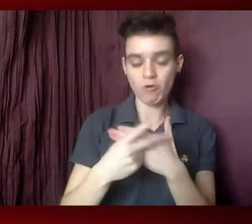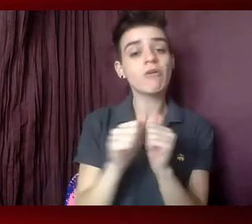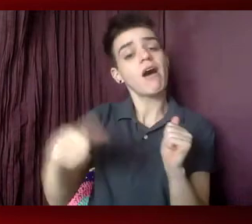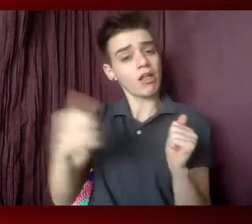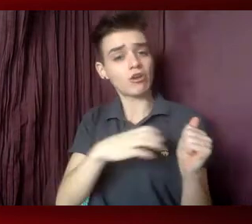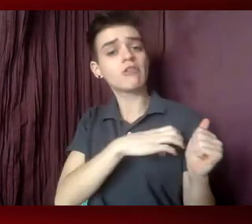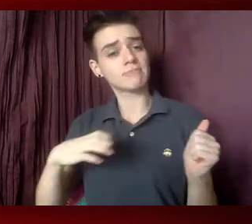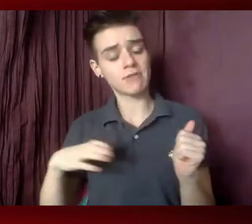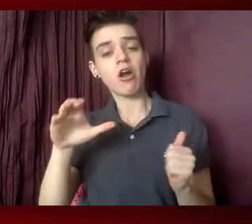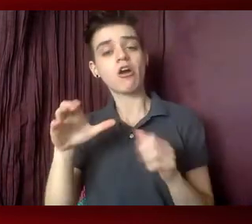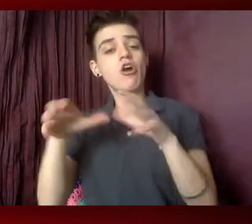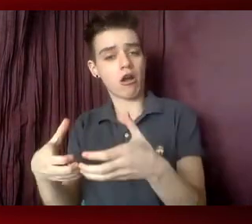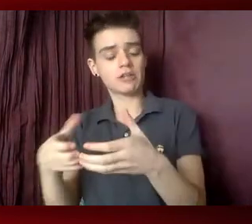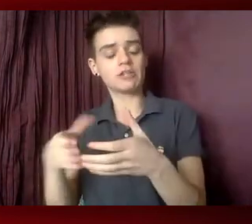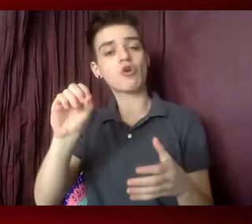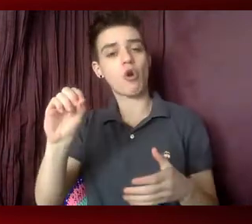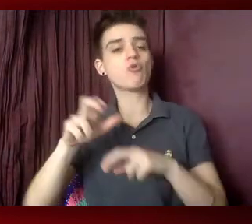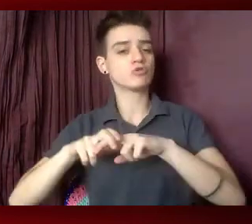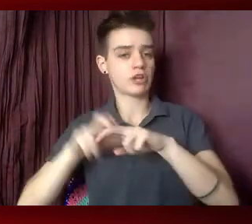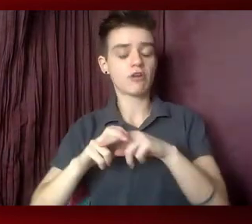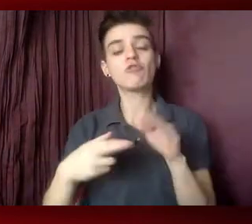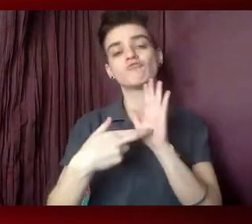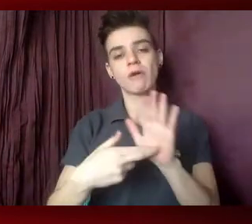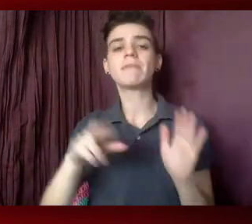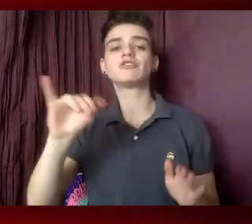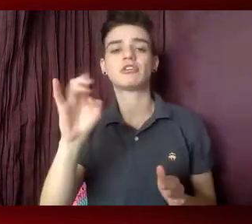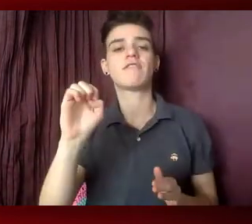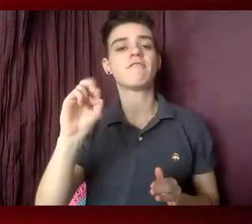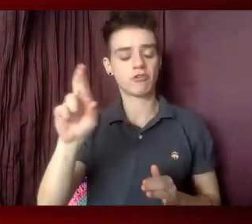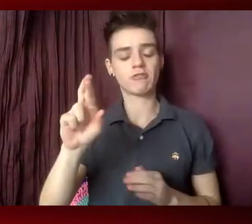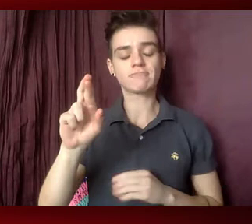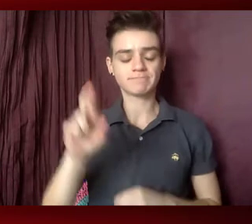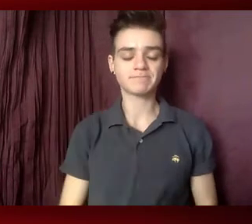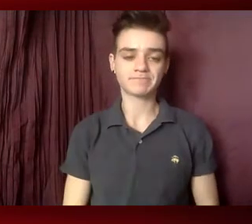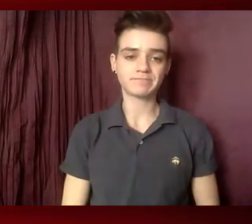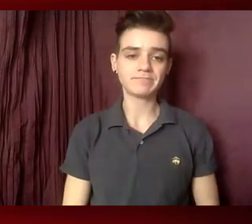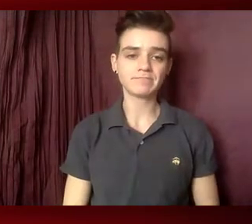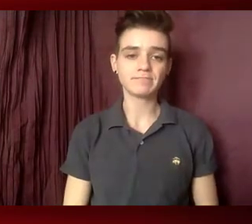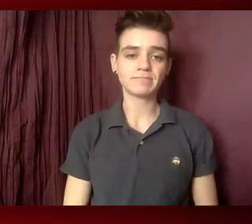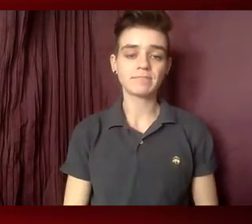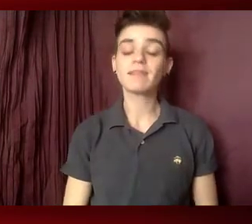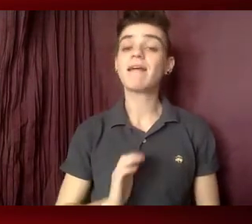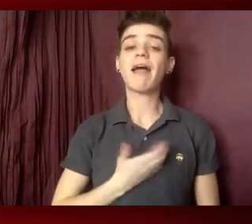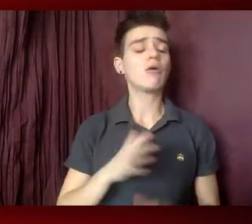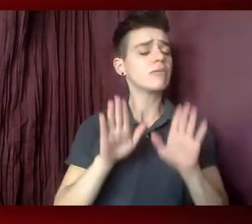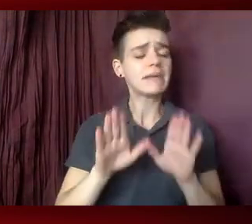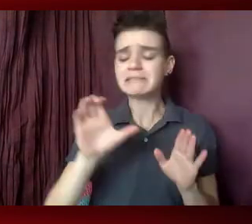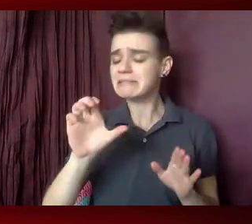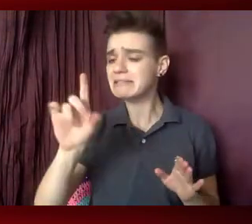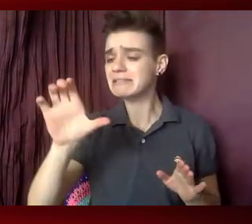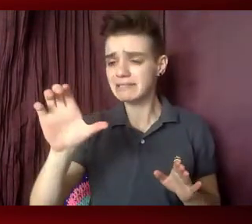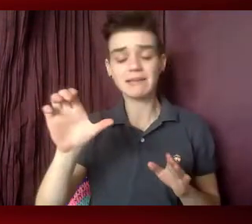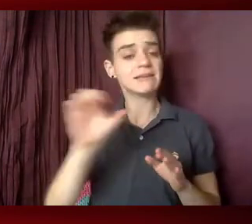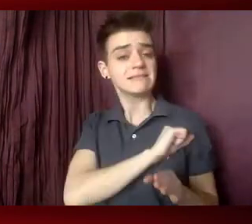Caucus Co-Chair, Representative Jennifer Gonzalez Colon, our heroic CDC staff and other HIV